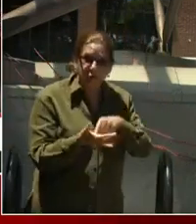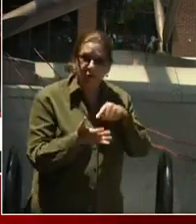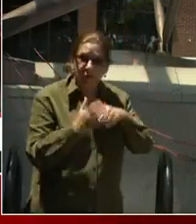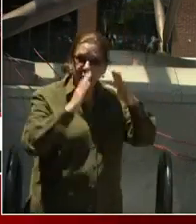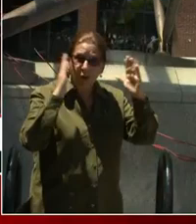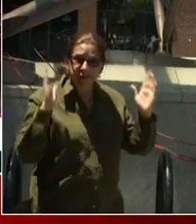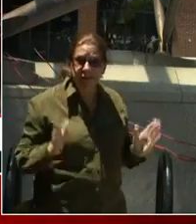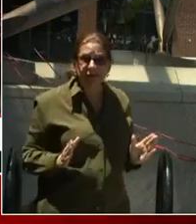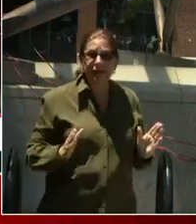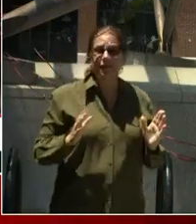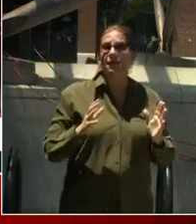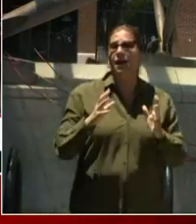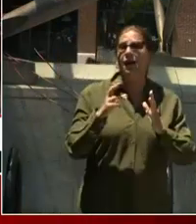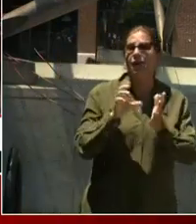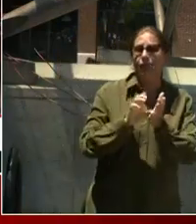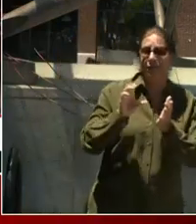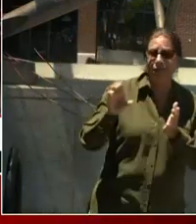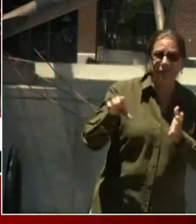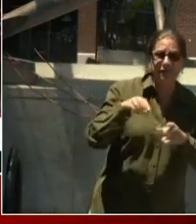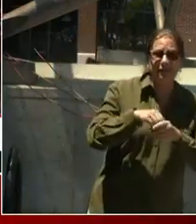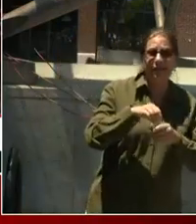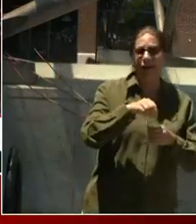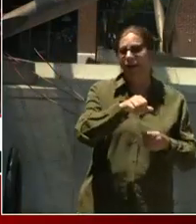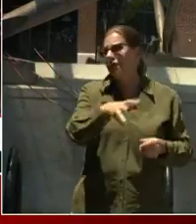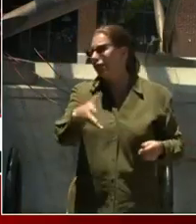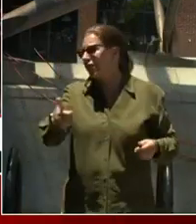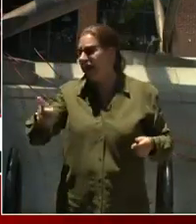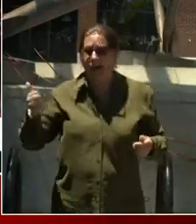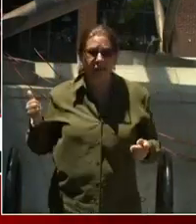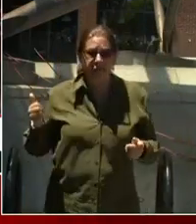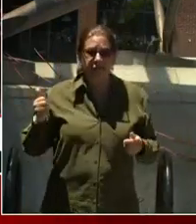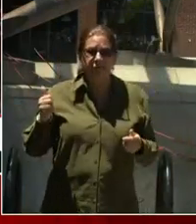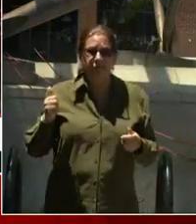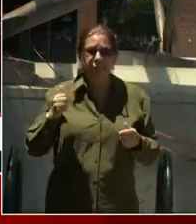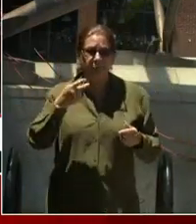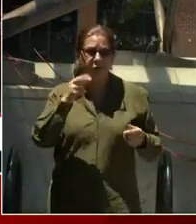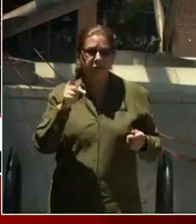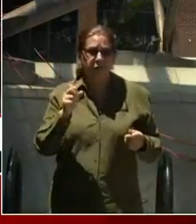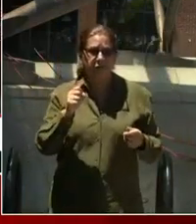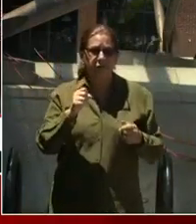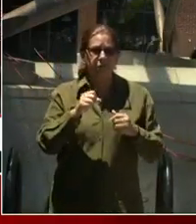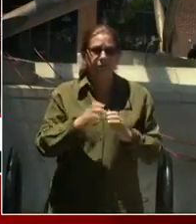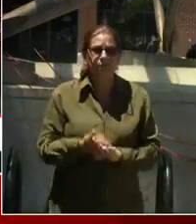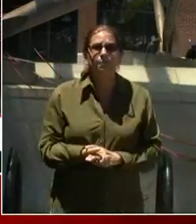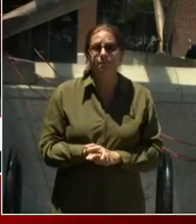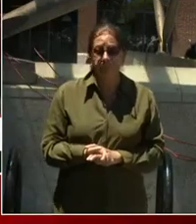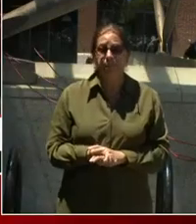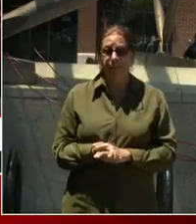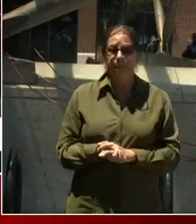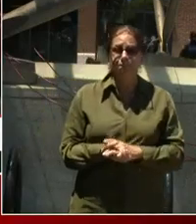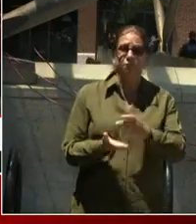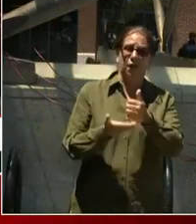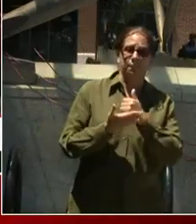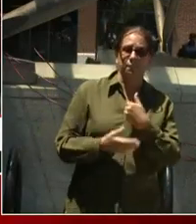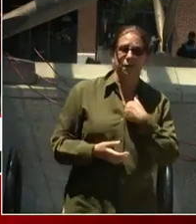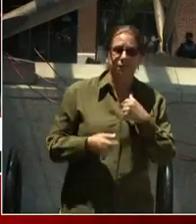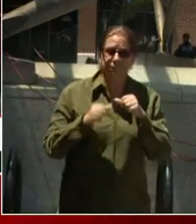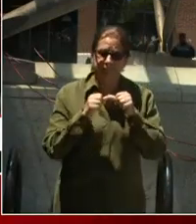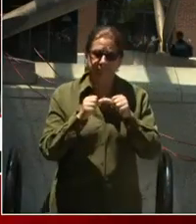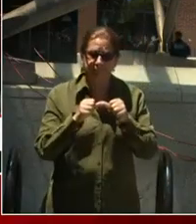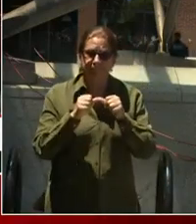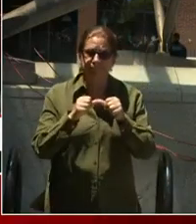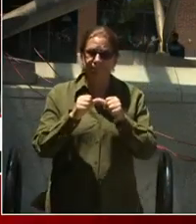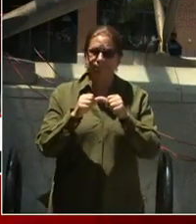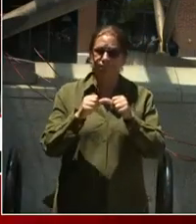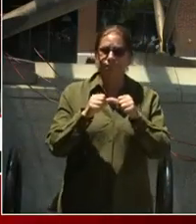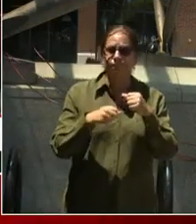competitive with any jurisdiction in this region. And it helps us continue to make the case for the 51st